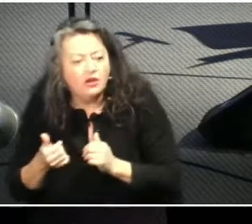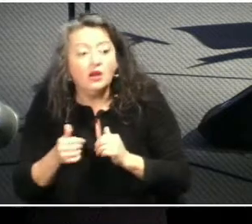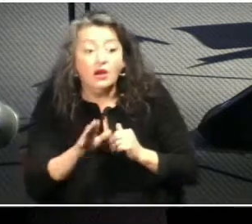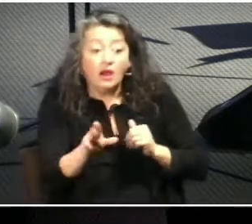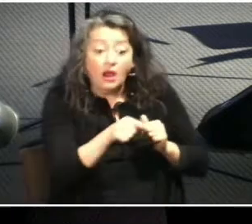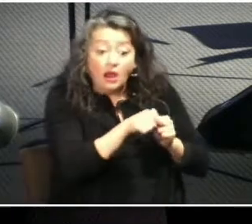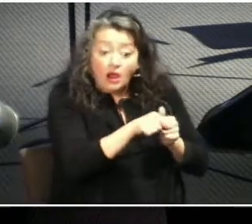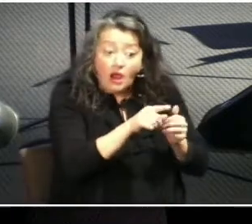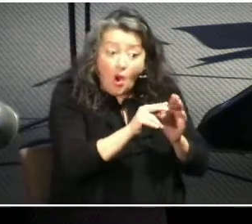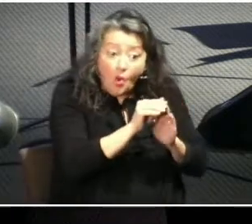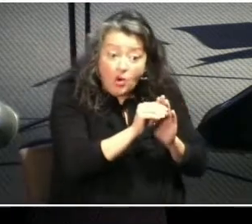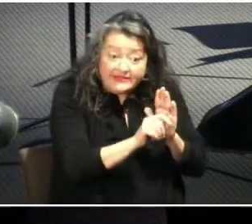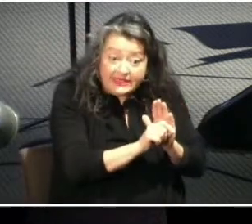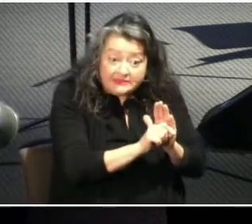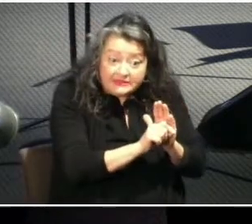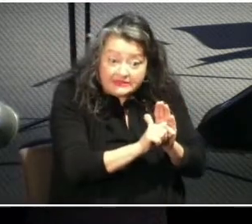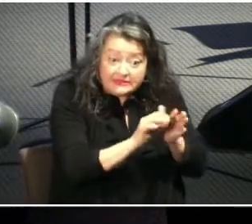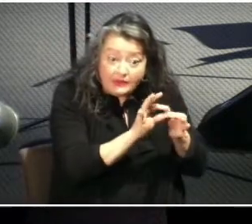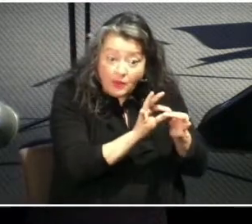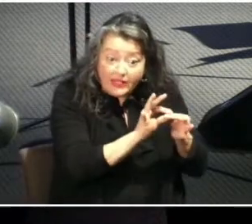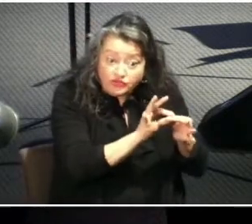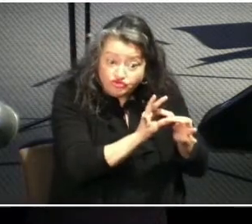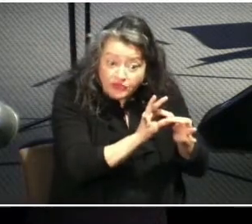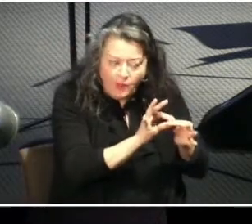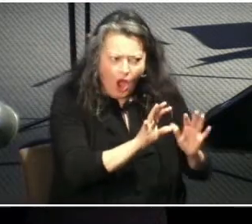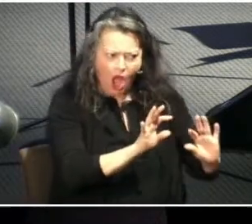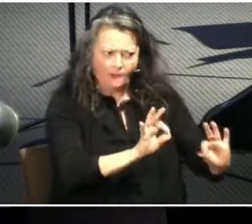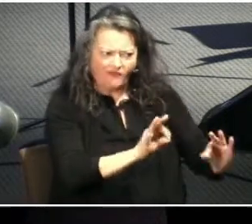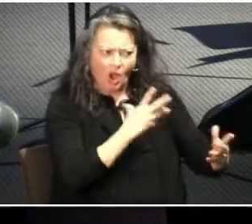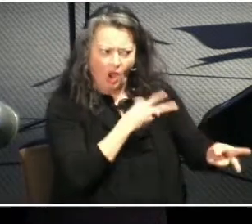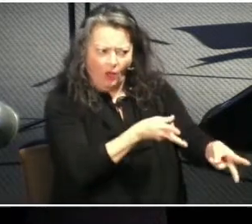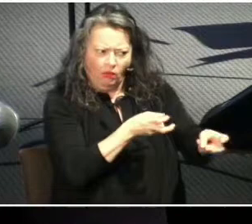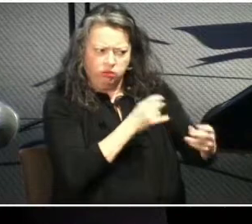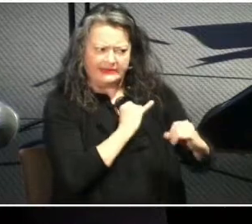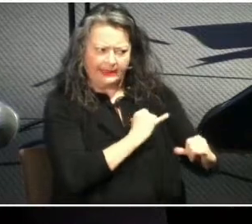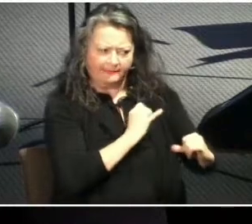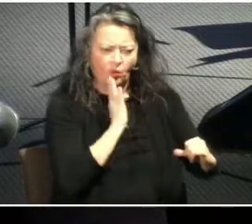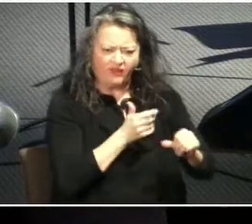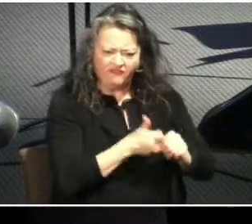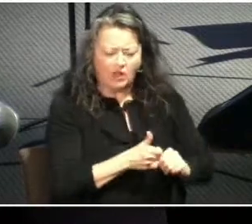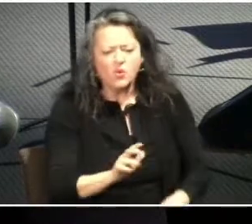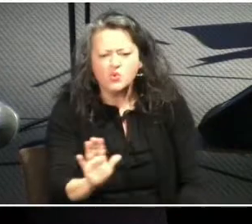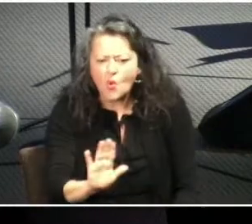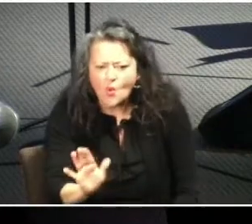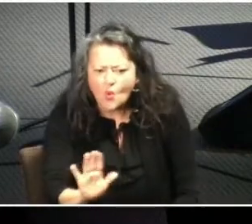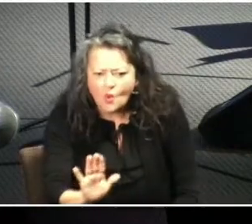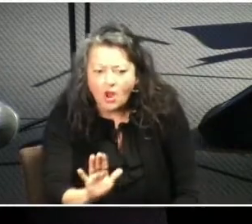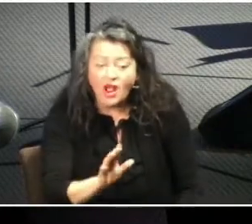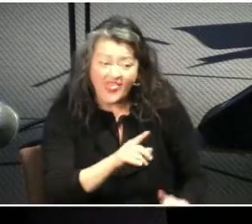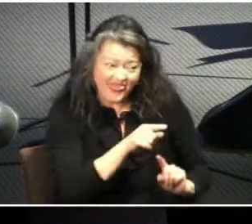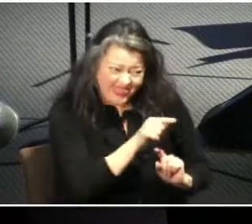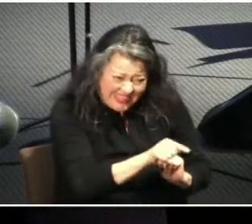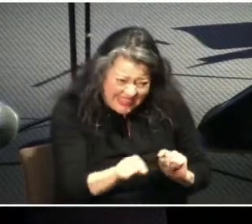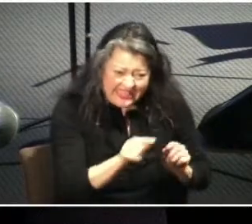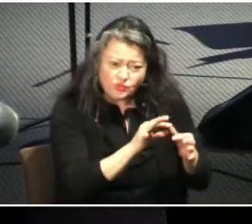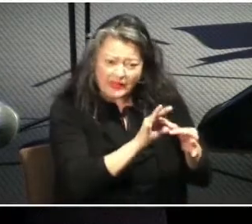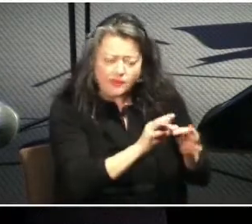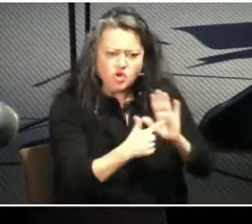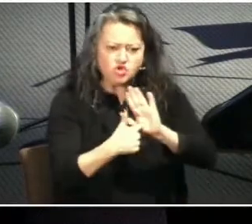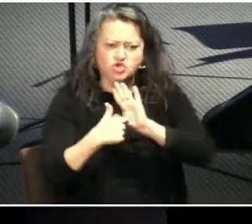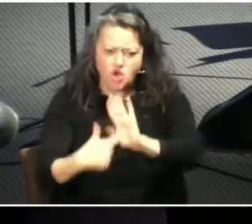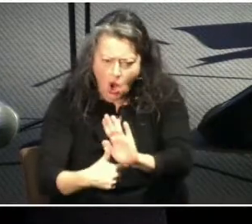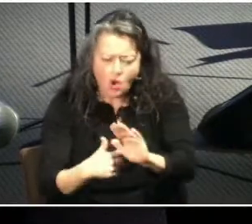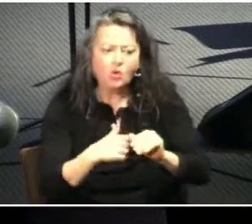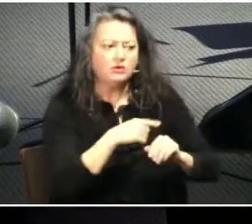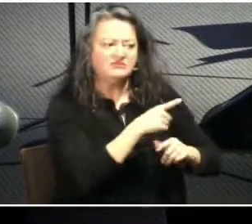as models to imitate they portray the effects of the curse upon marriages they point to